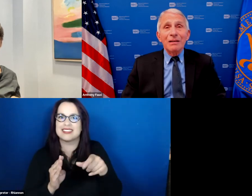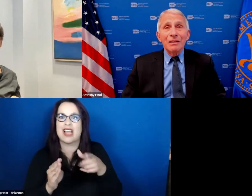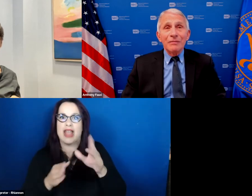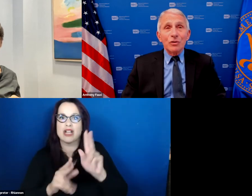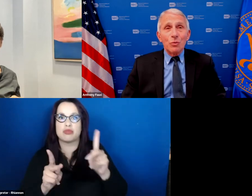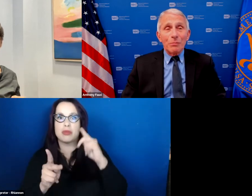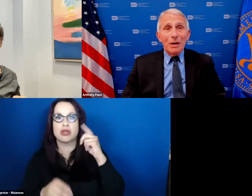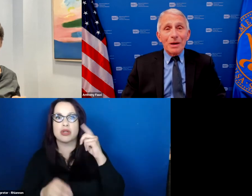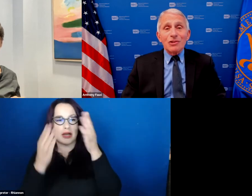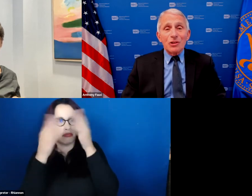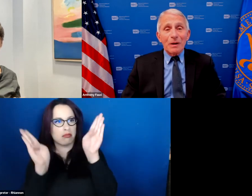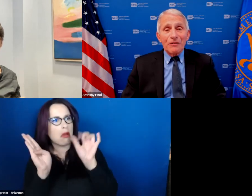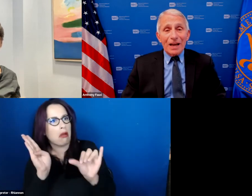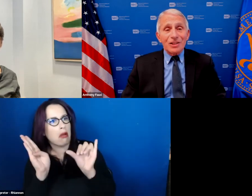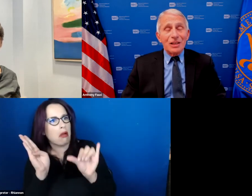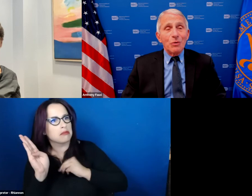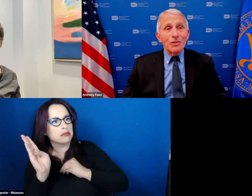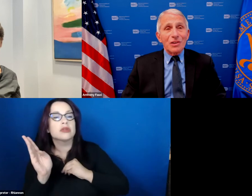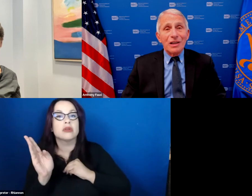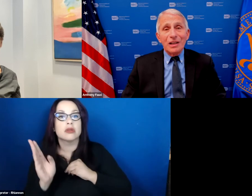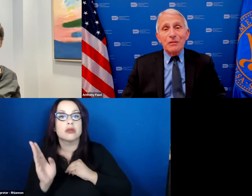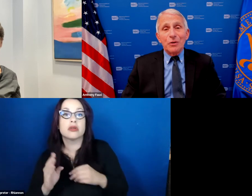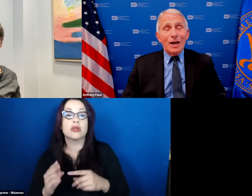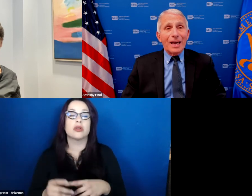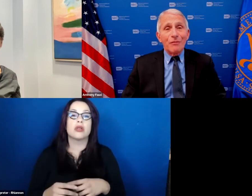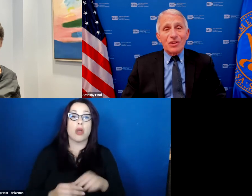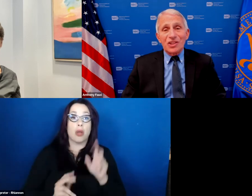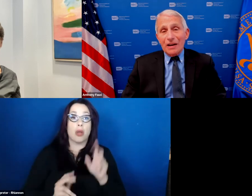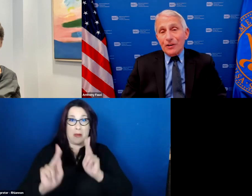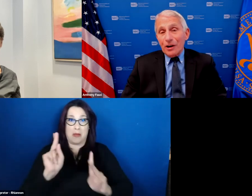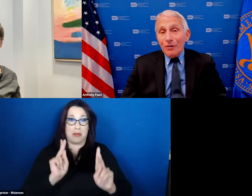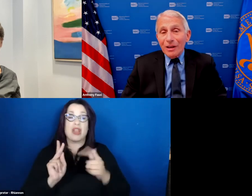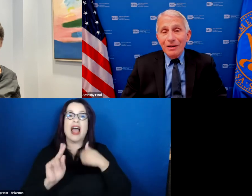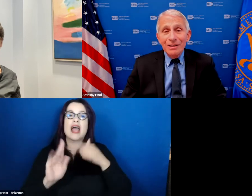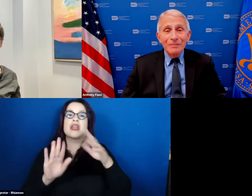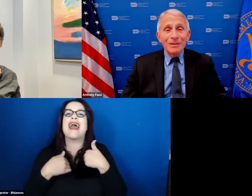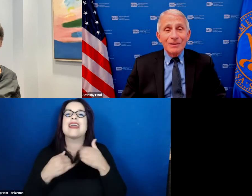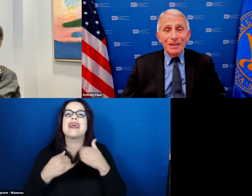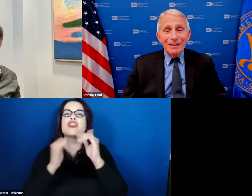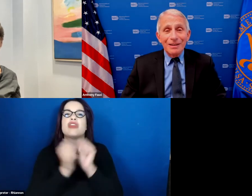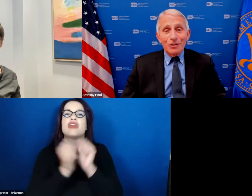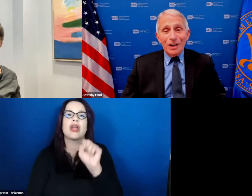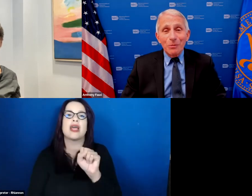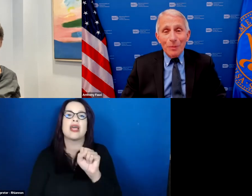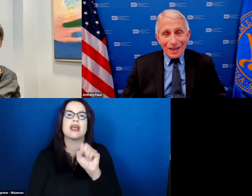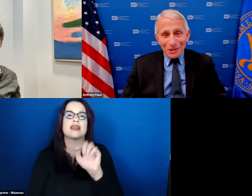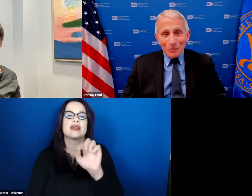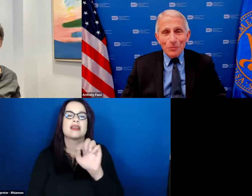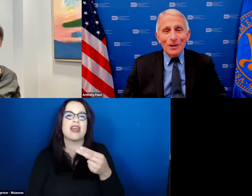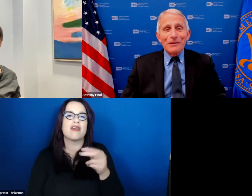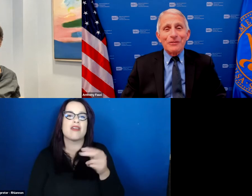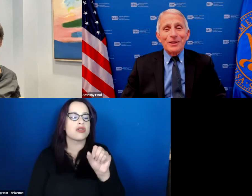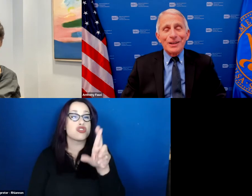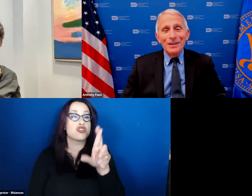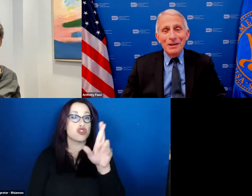to what my message about vaccine was in an interview I gave with Steph Curry the incredible basketball